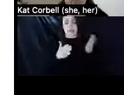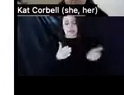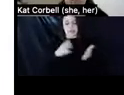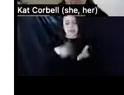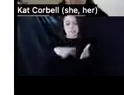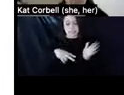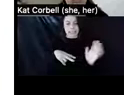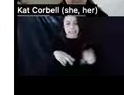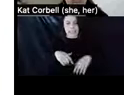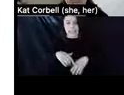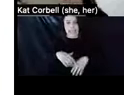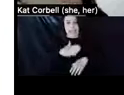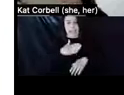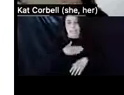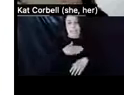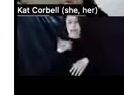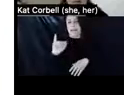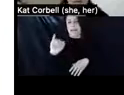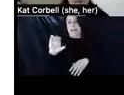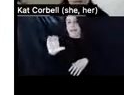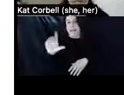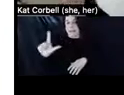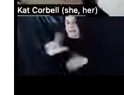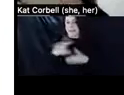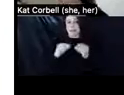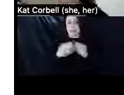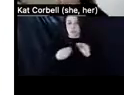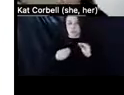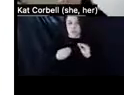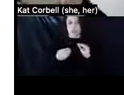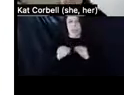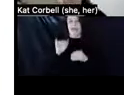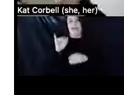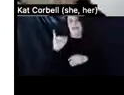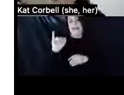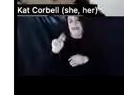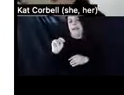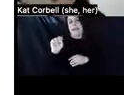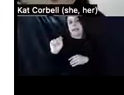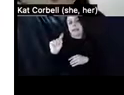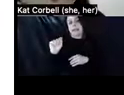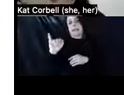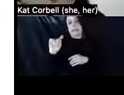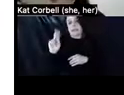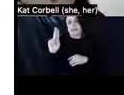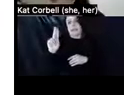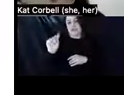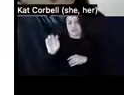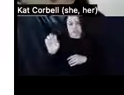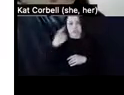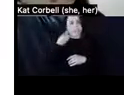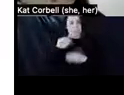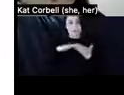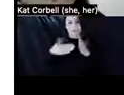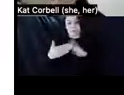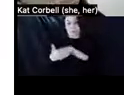I call it my, I, my ICL story. That's the Institute for community living. That's the supportive housing program. That's providing good housing, but